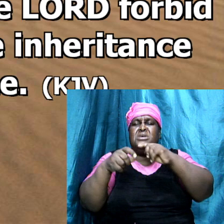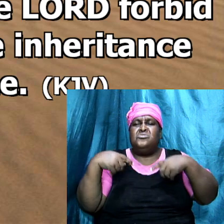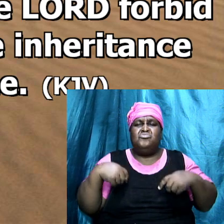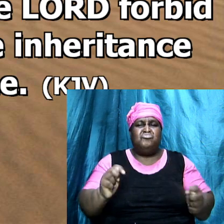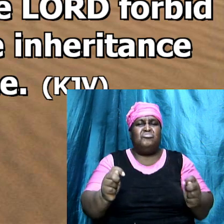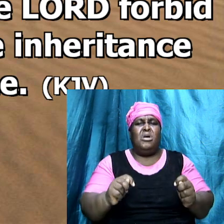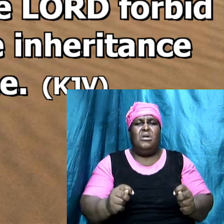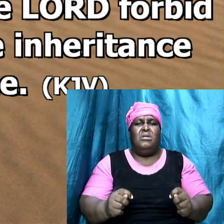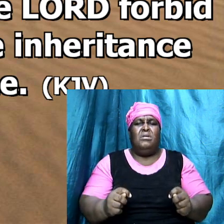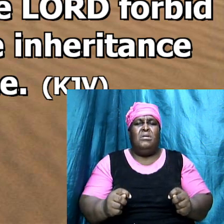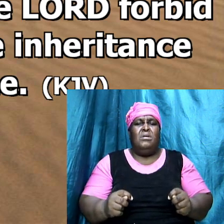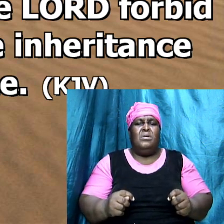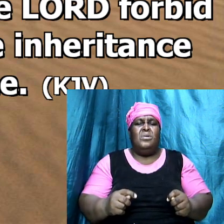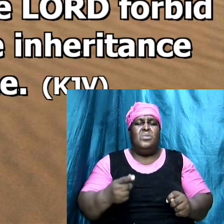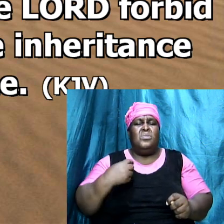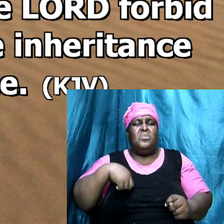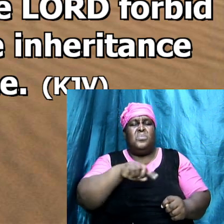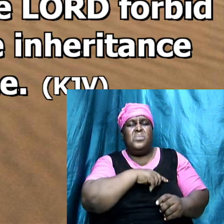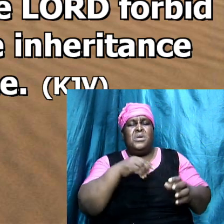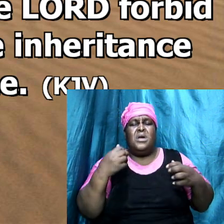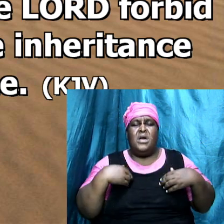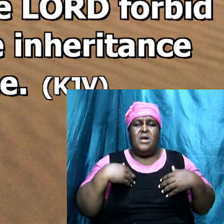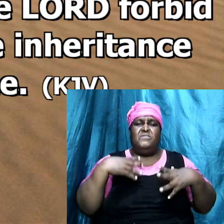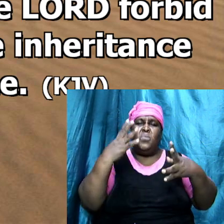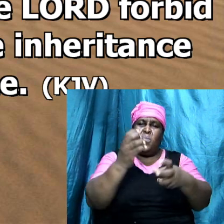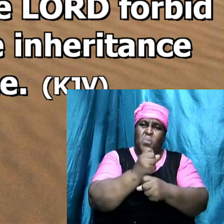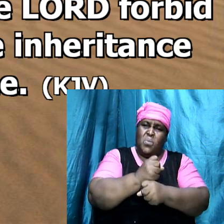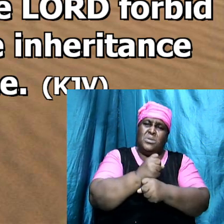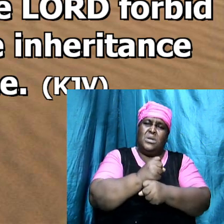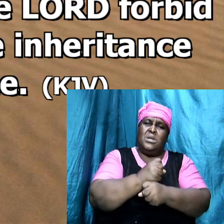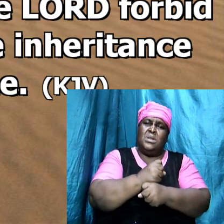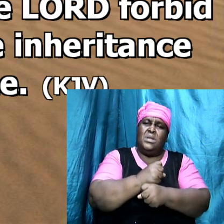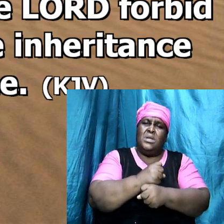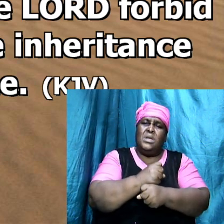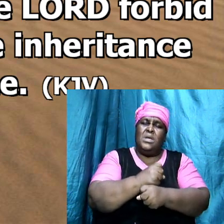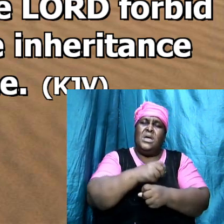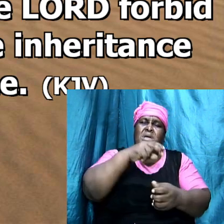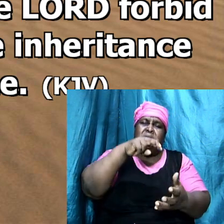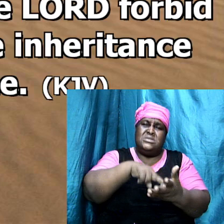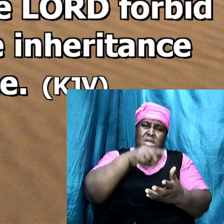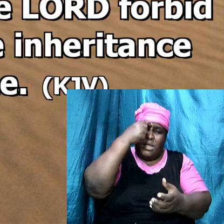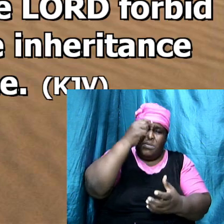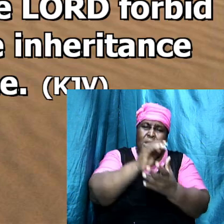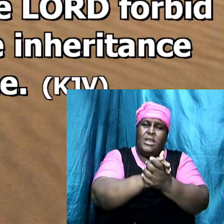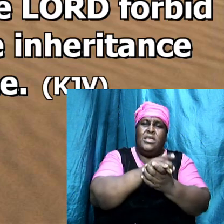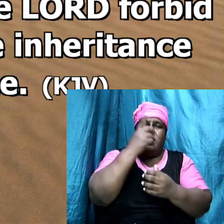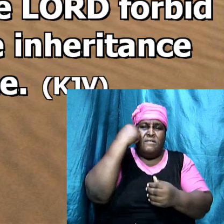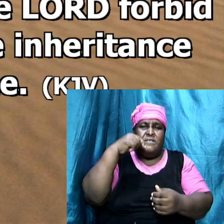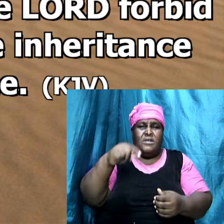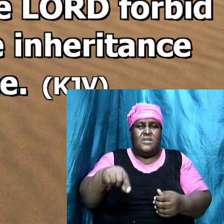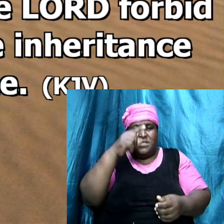Amen but we have got to stand up for this faith that we